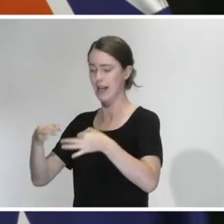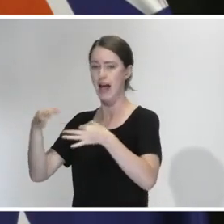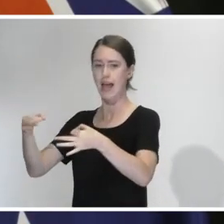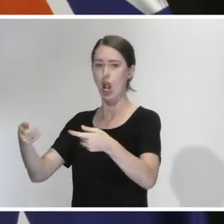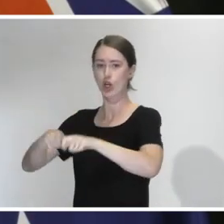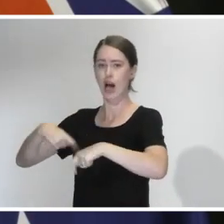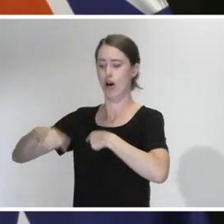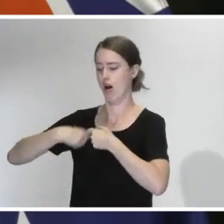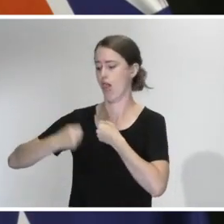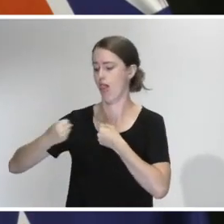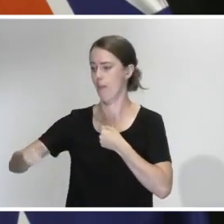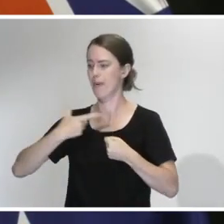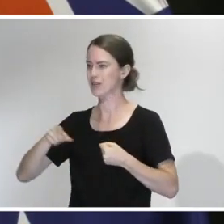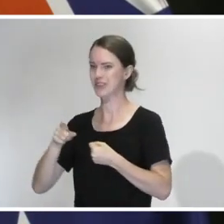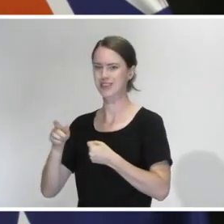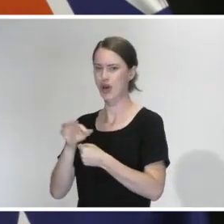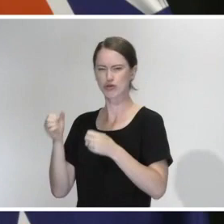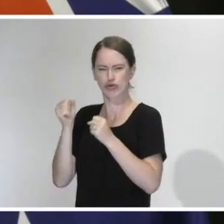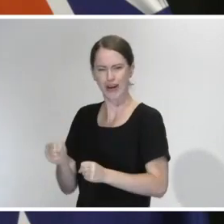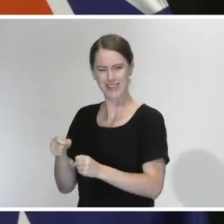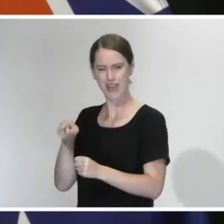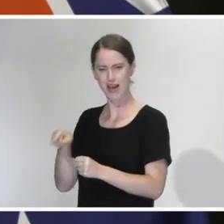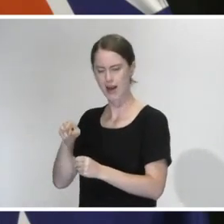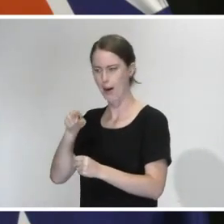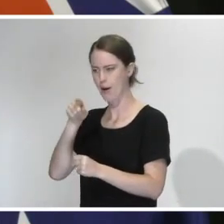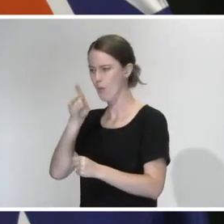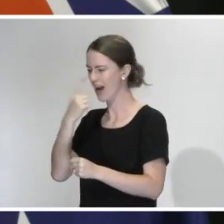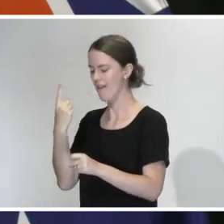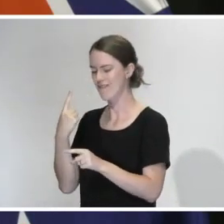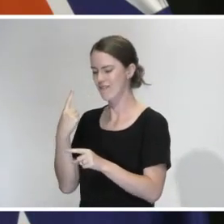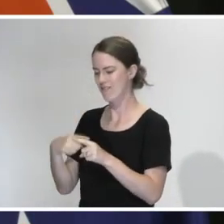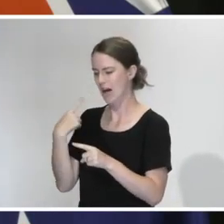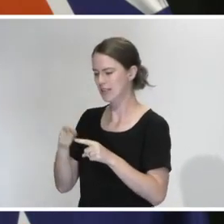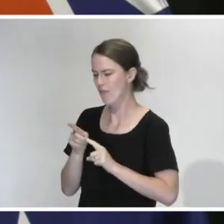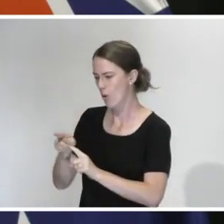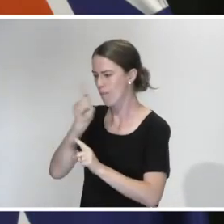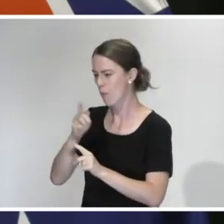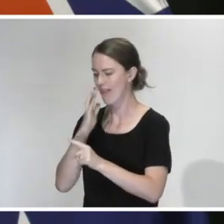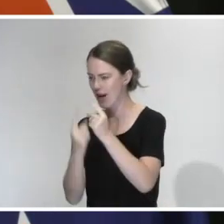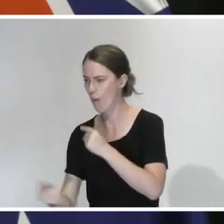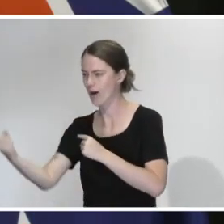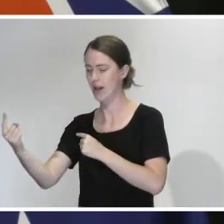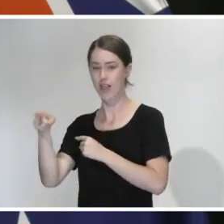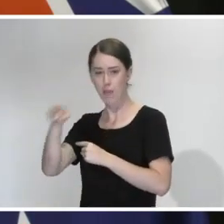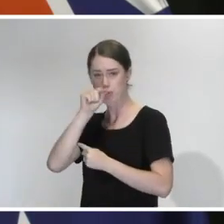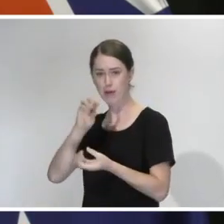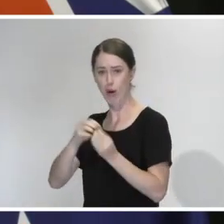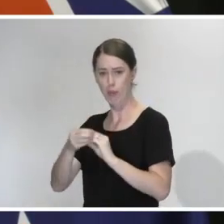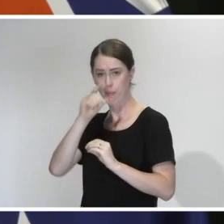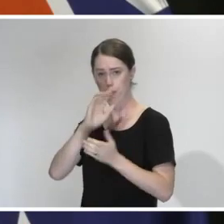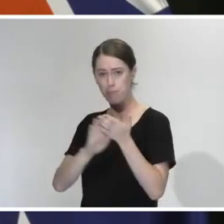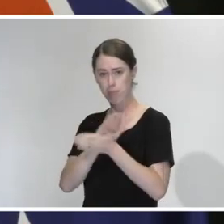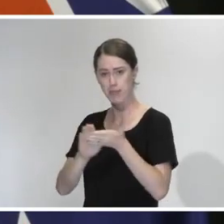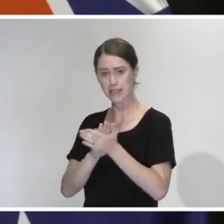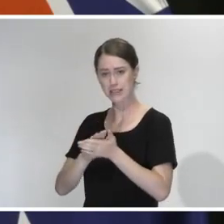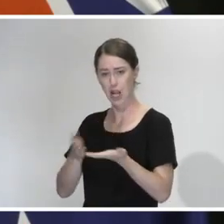strong enough. And he feels that our inability to trace at pace when it comes to contacts could be our Achilles heel. have you thought? Yeah, I did